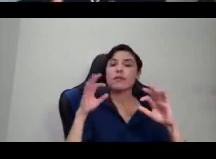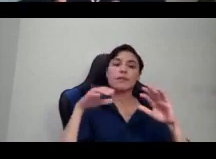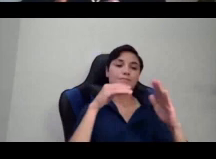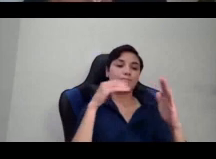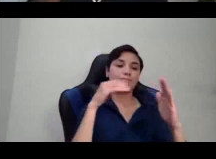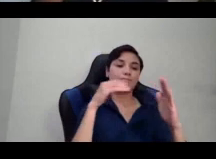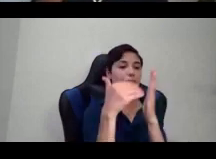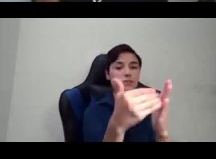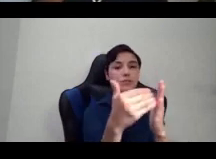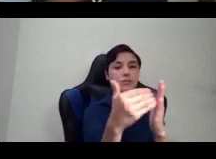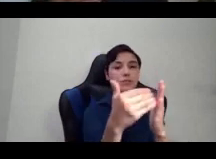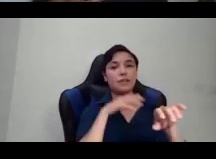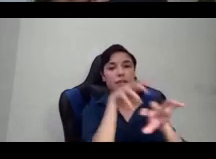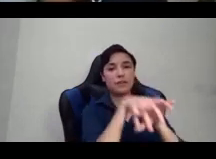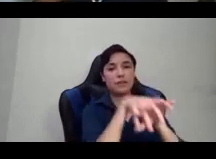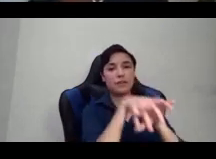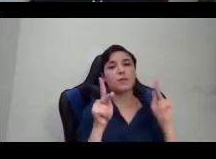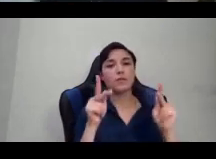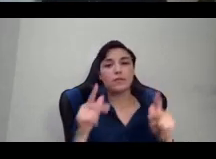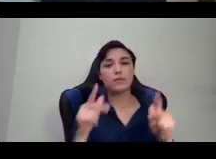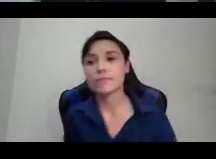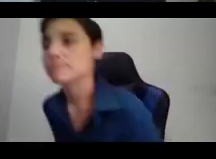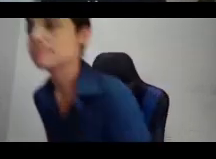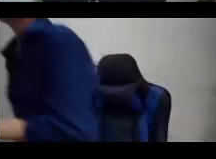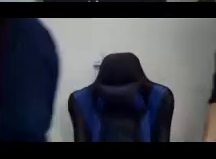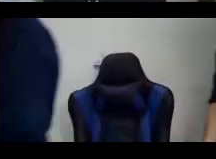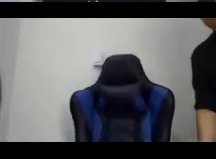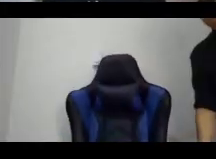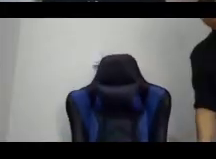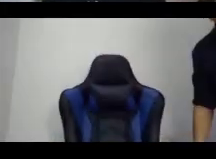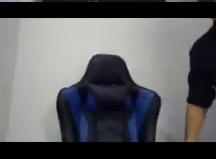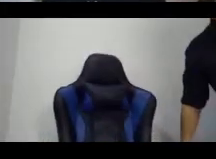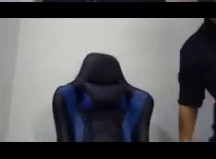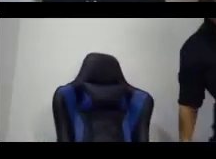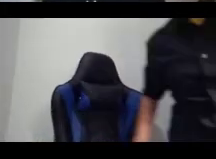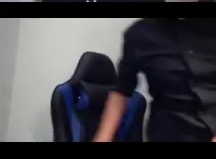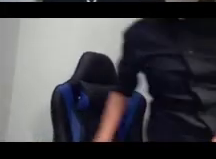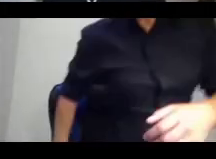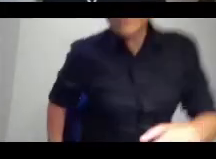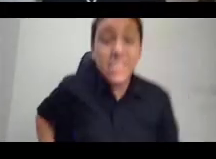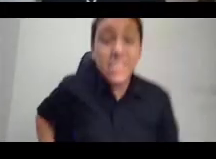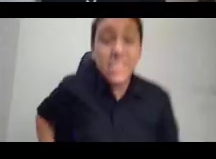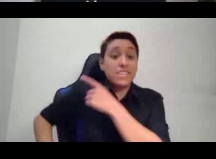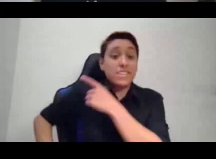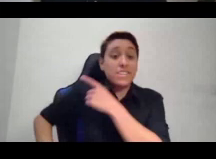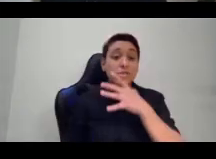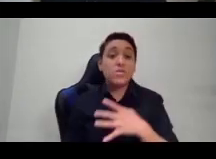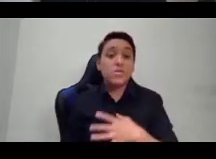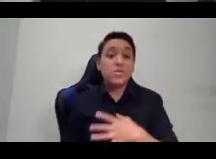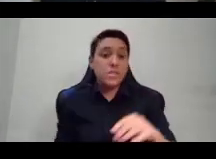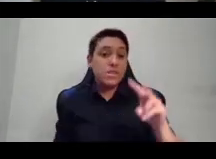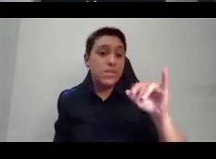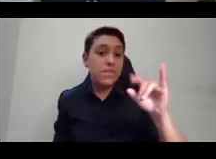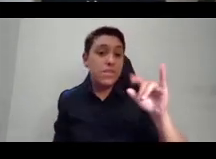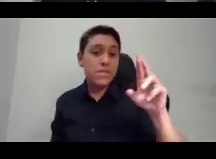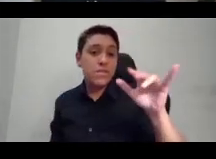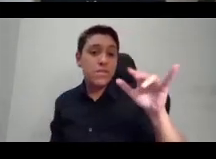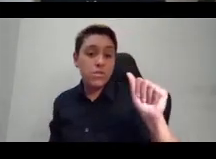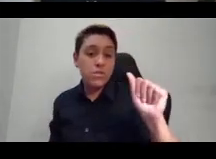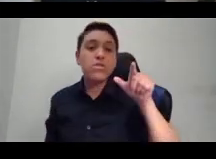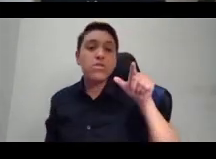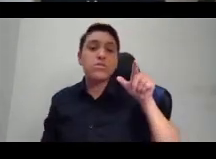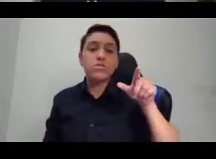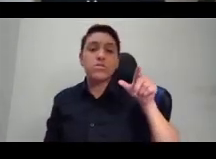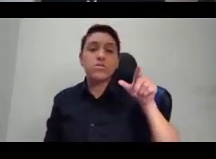person who in the 1500s, who was kidnapped from Benin or